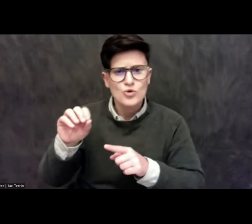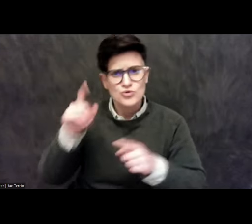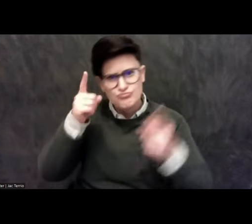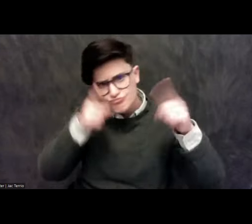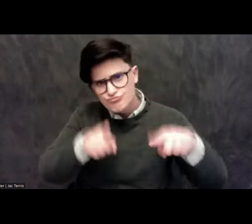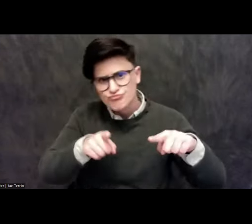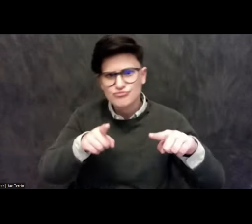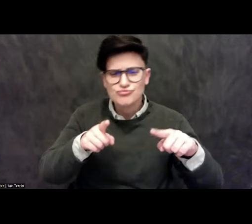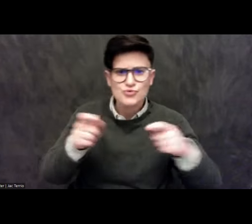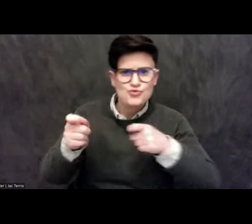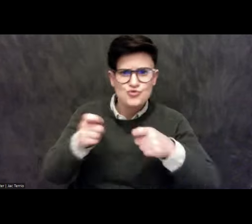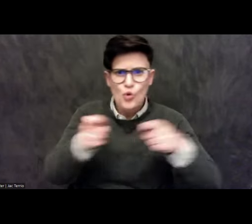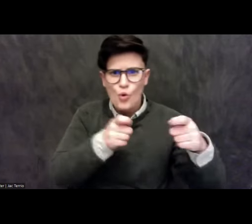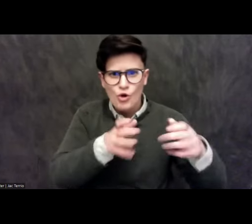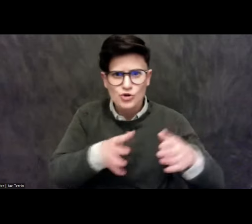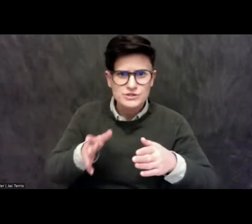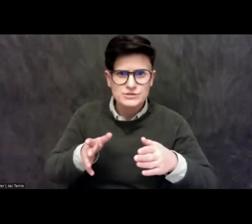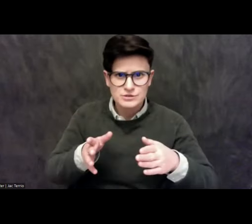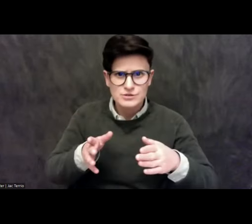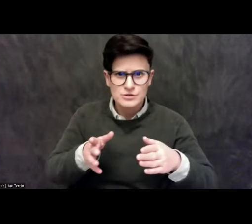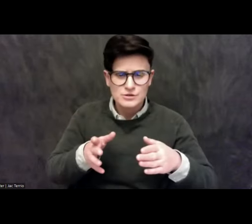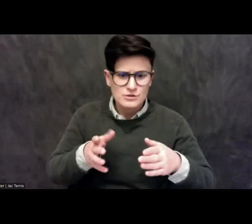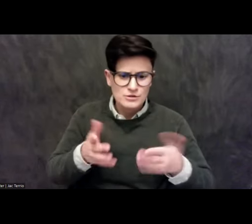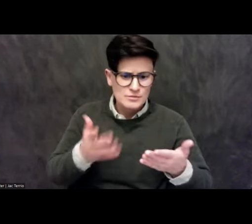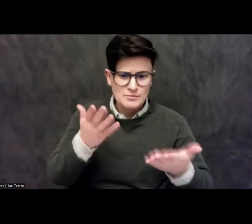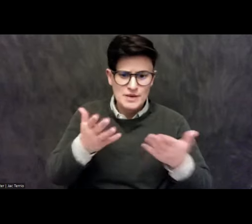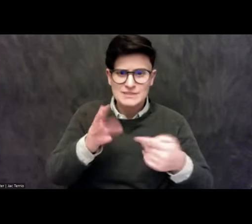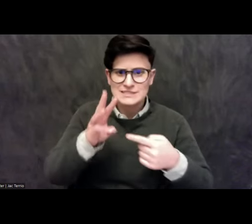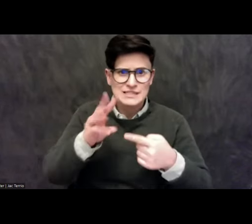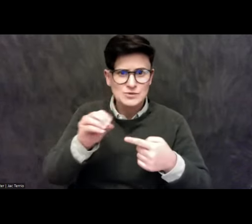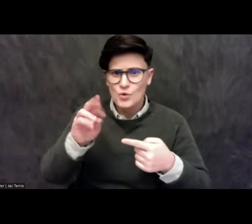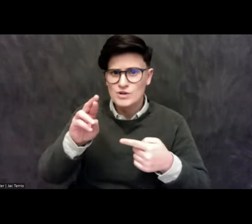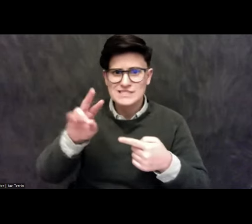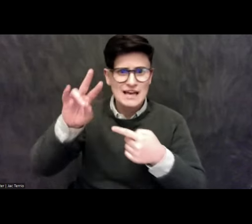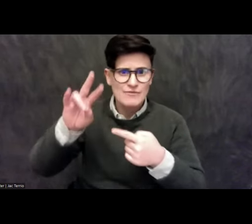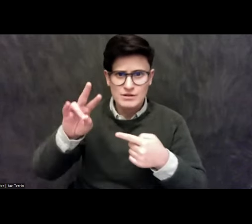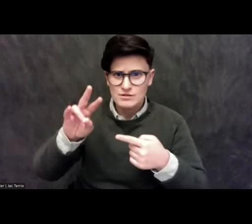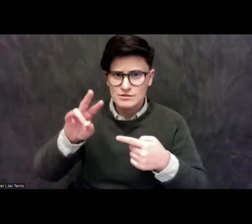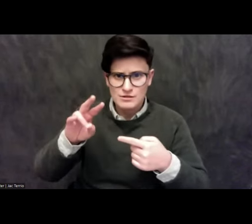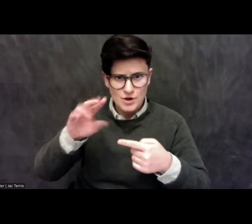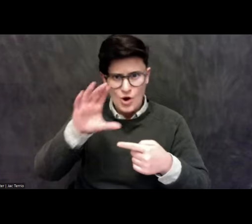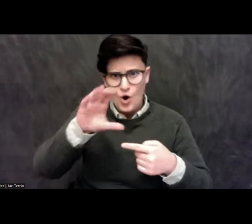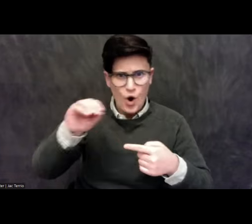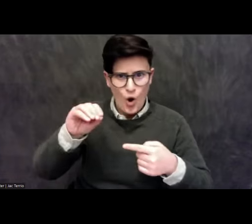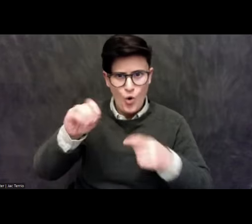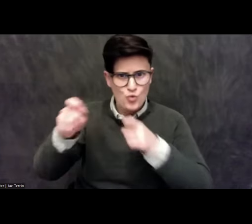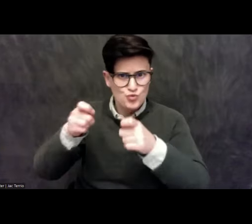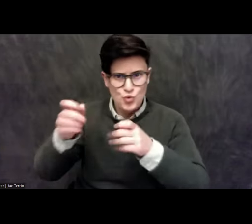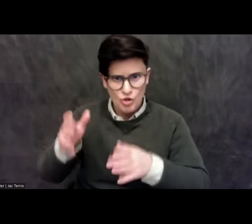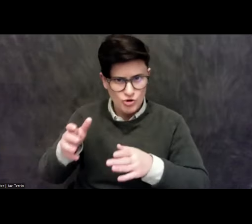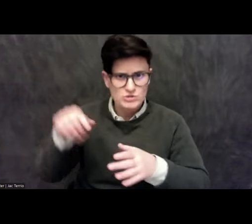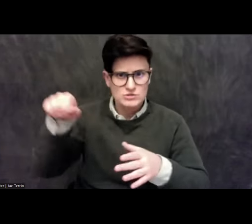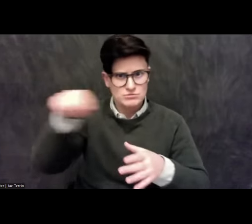depending on the polity that we're talking of the Aztec period. So that's a possibility, but also having a really strong